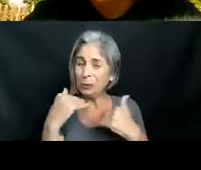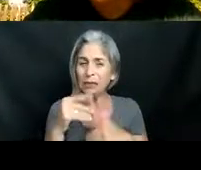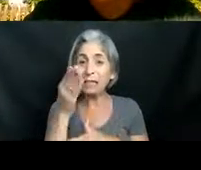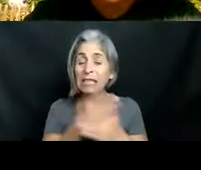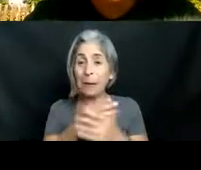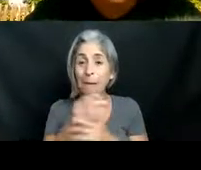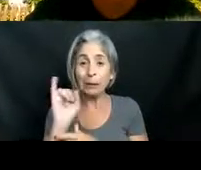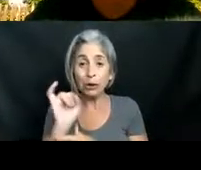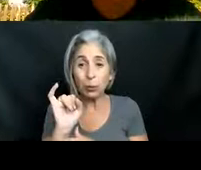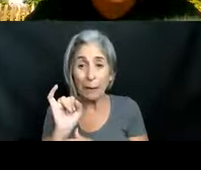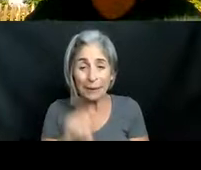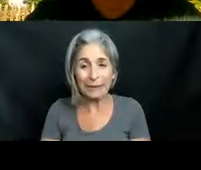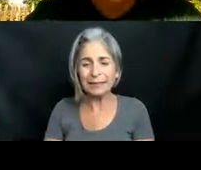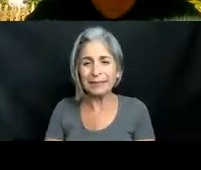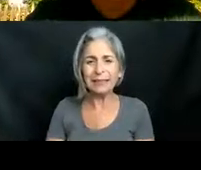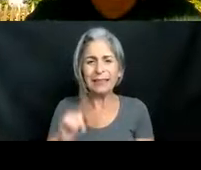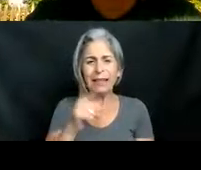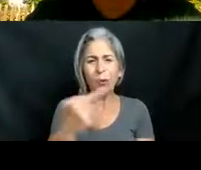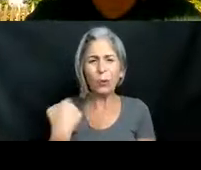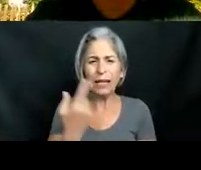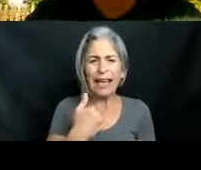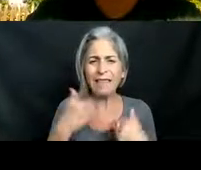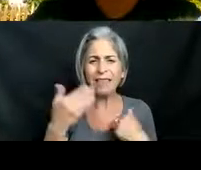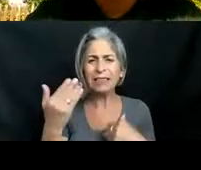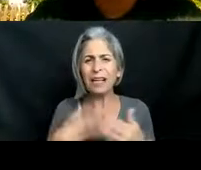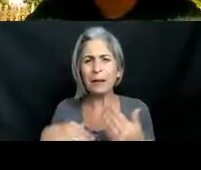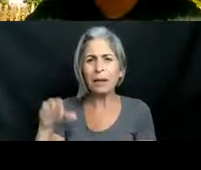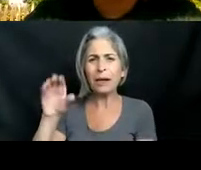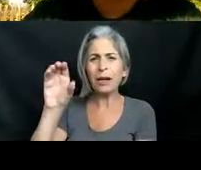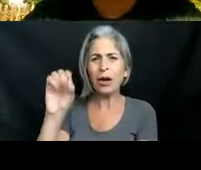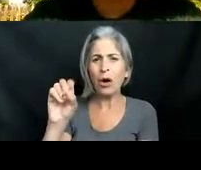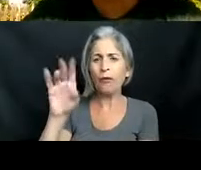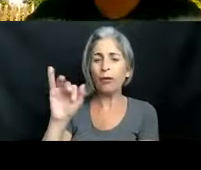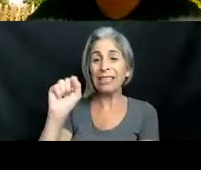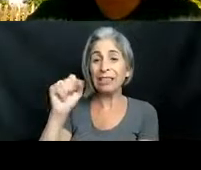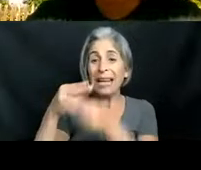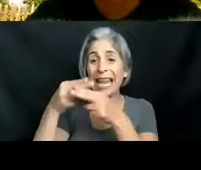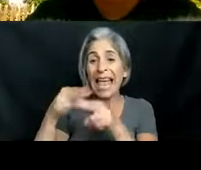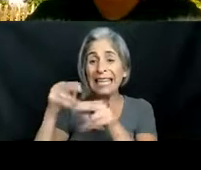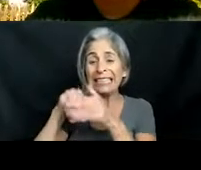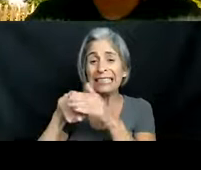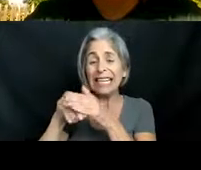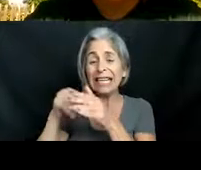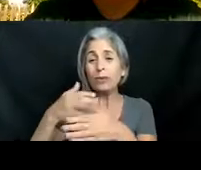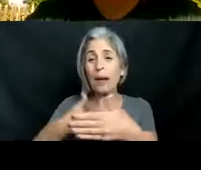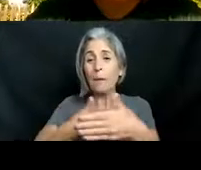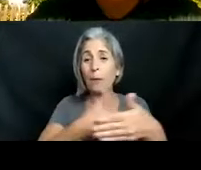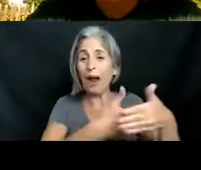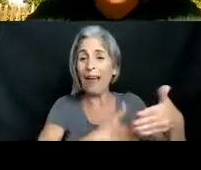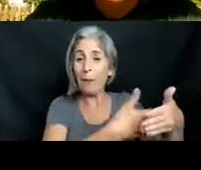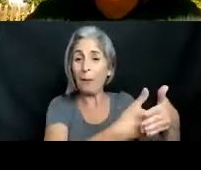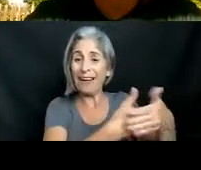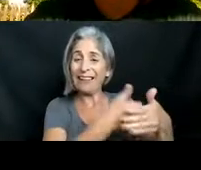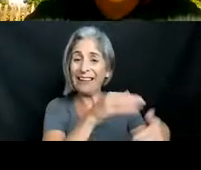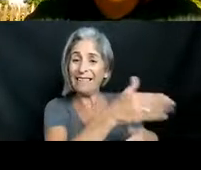shrimp um and up here we actually had our ovaries that had eggs inside of them so this was a pregnant female um that was